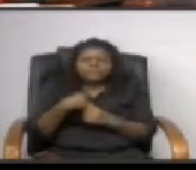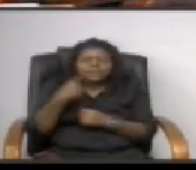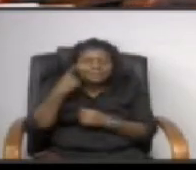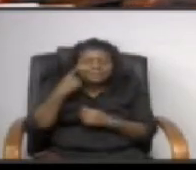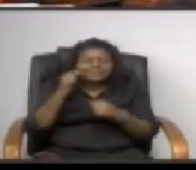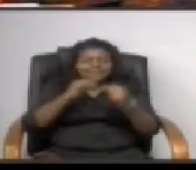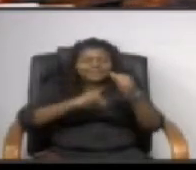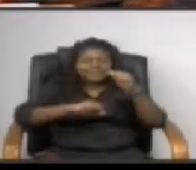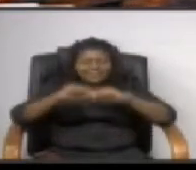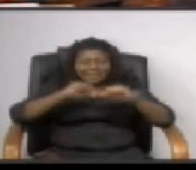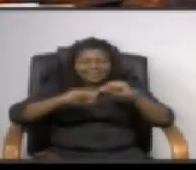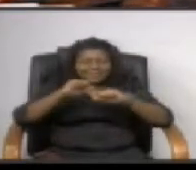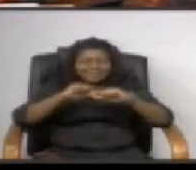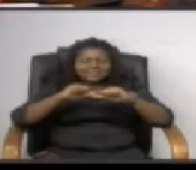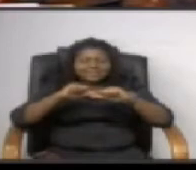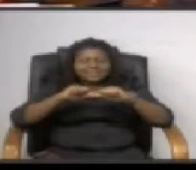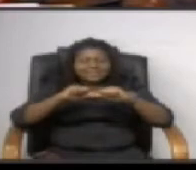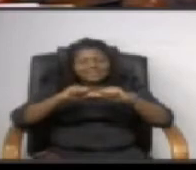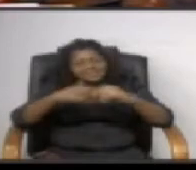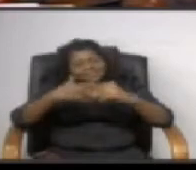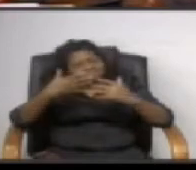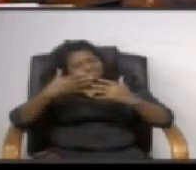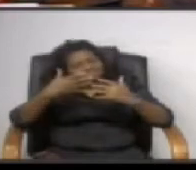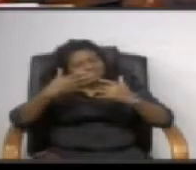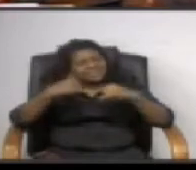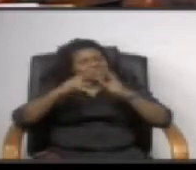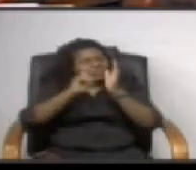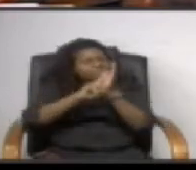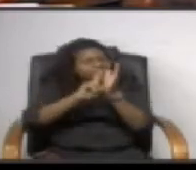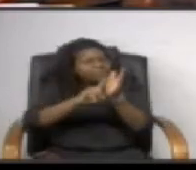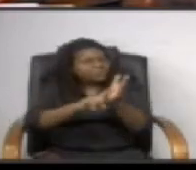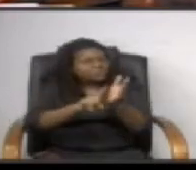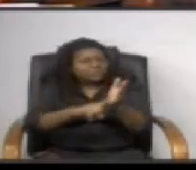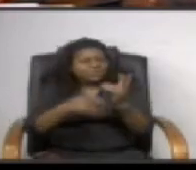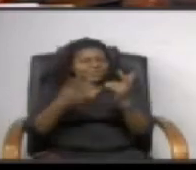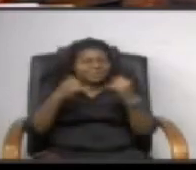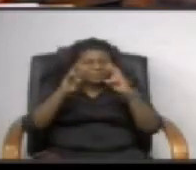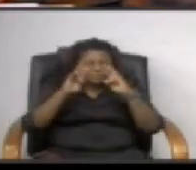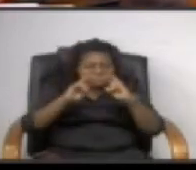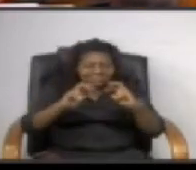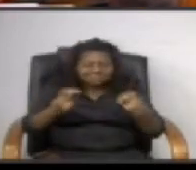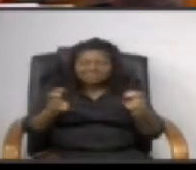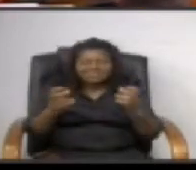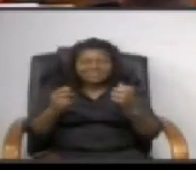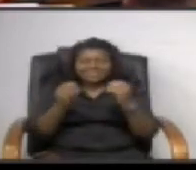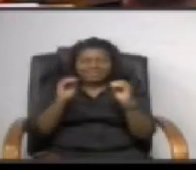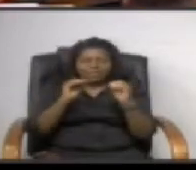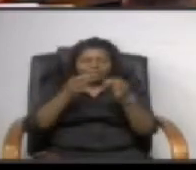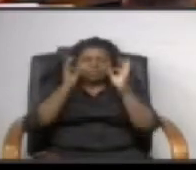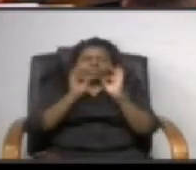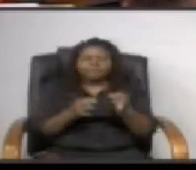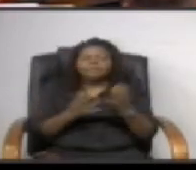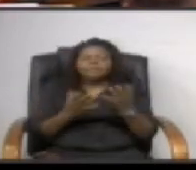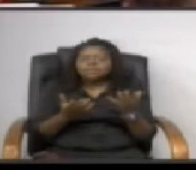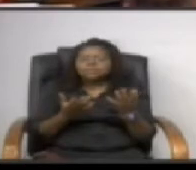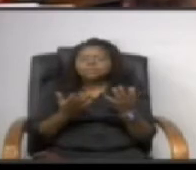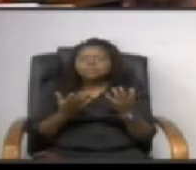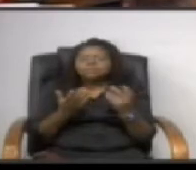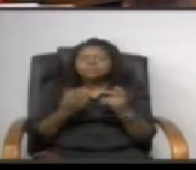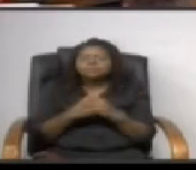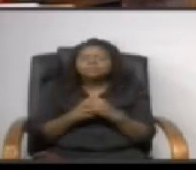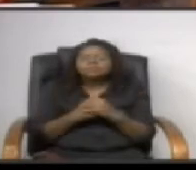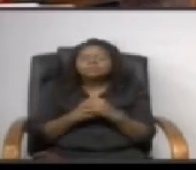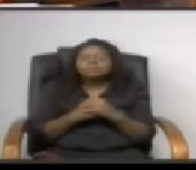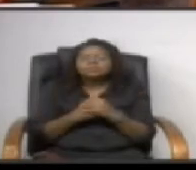science is still being um looked at and that that that's all inconclusive um so i